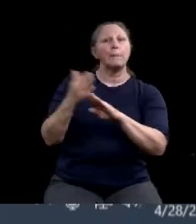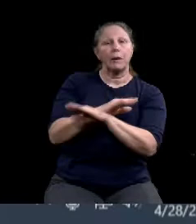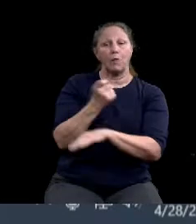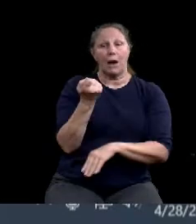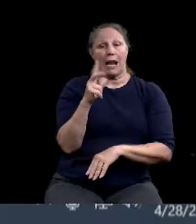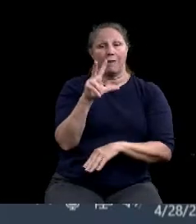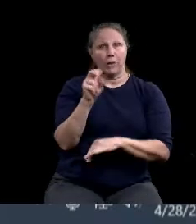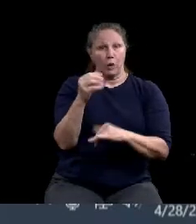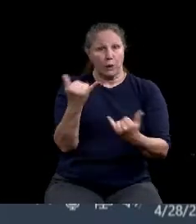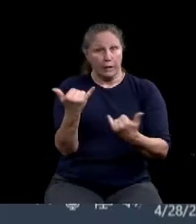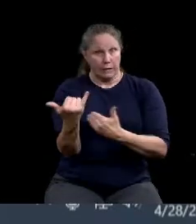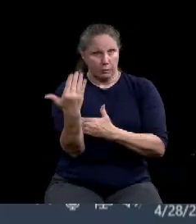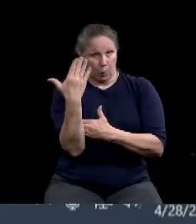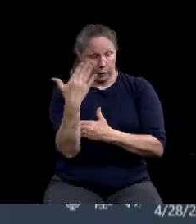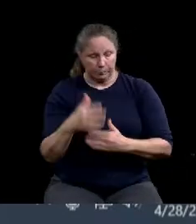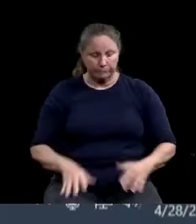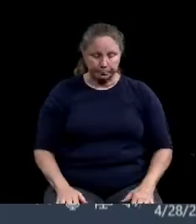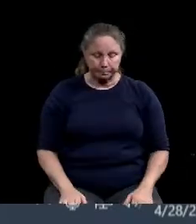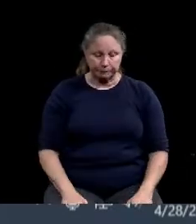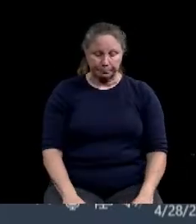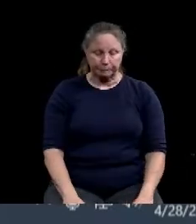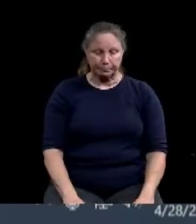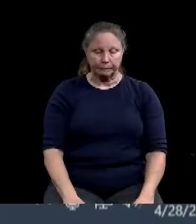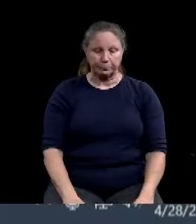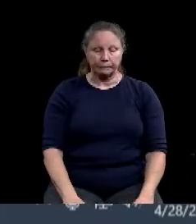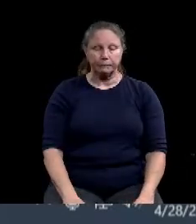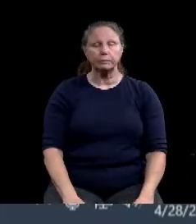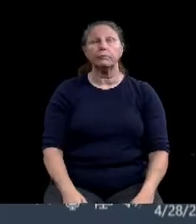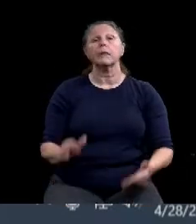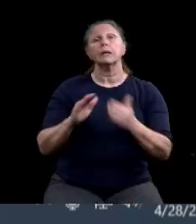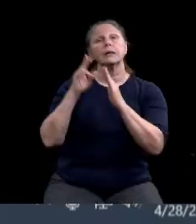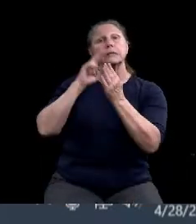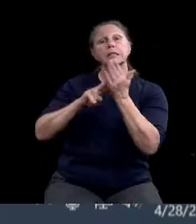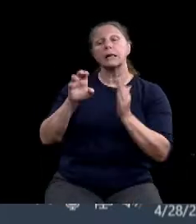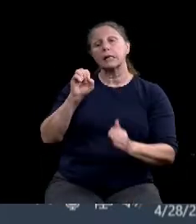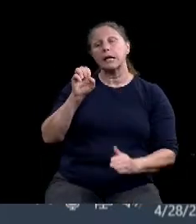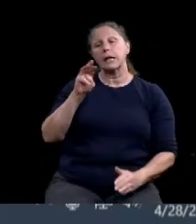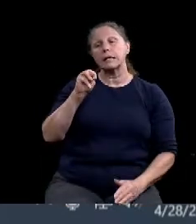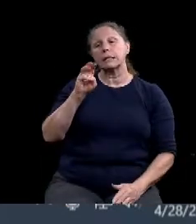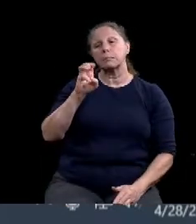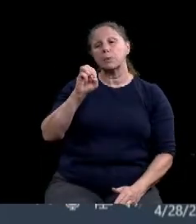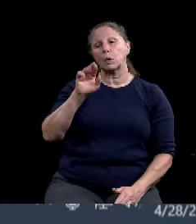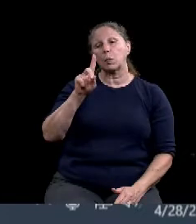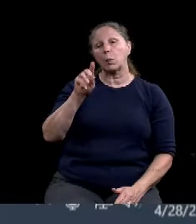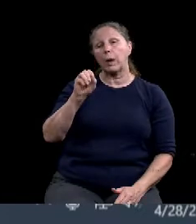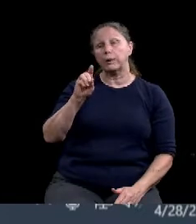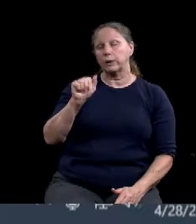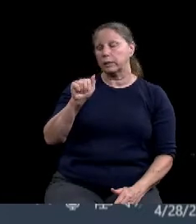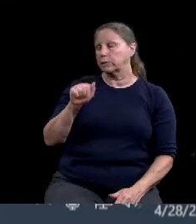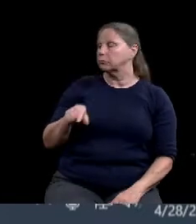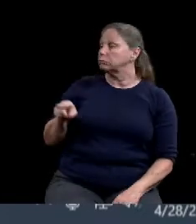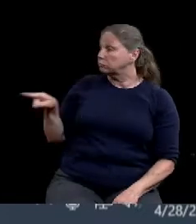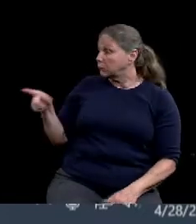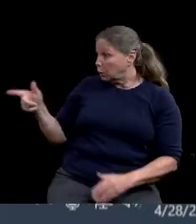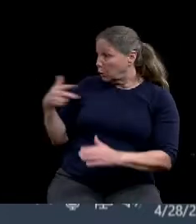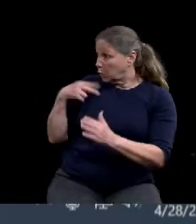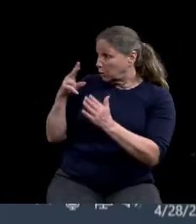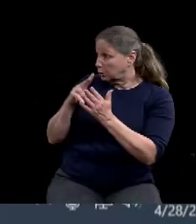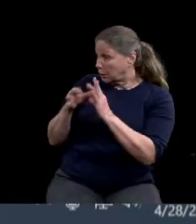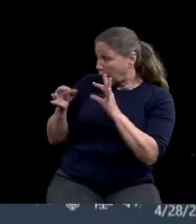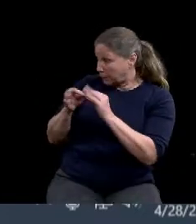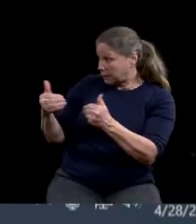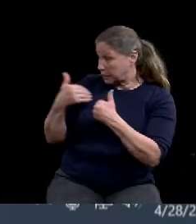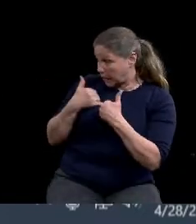The City Secretary, Esmeralda Hudson, will read into the record those comments submitted to the City Secretary for items on the agenda during the appropriate time.